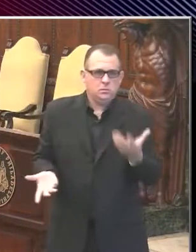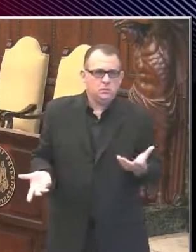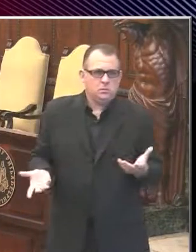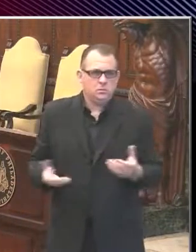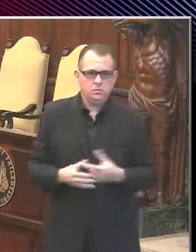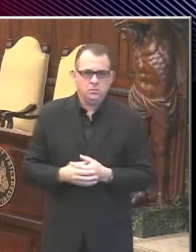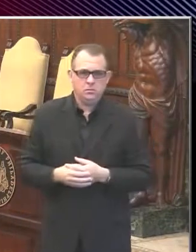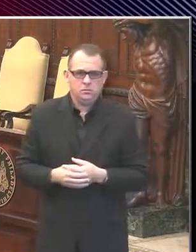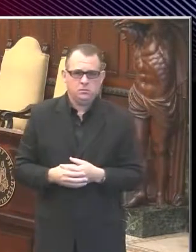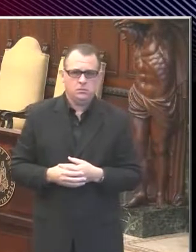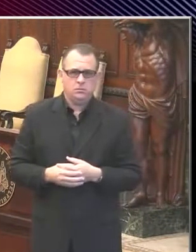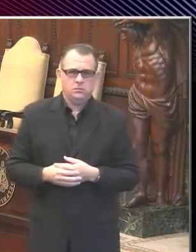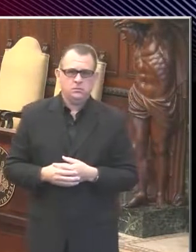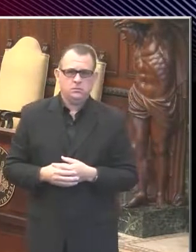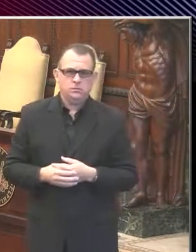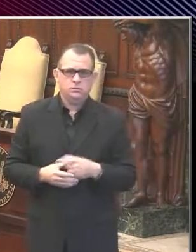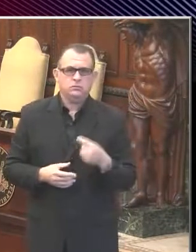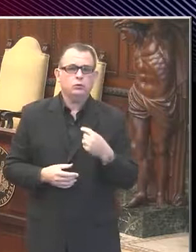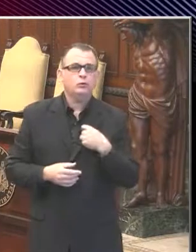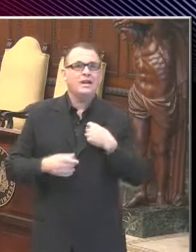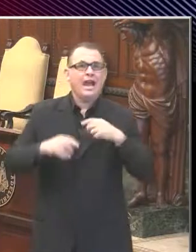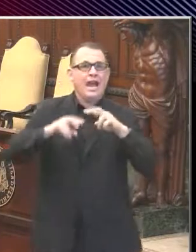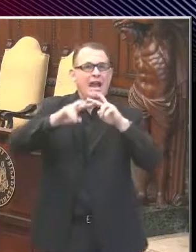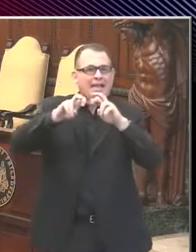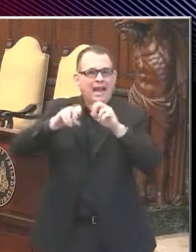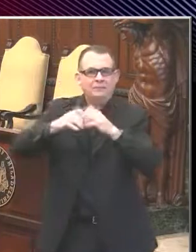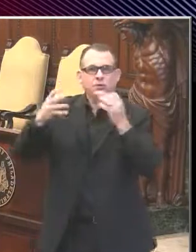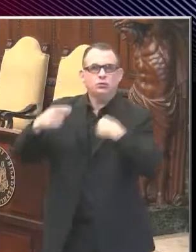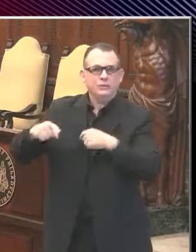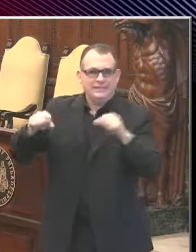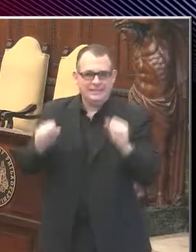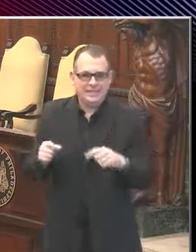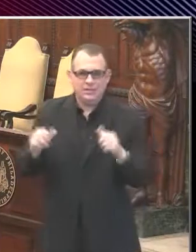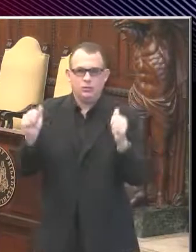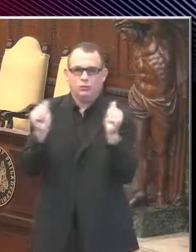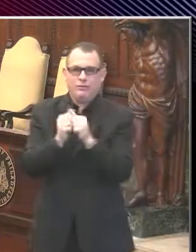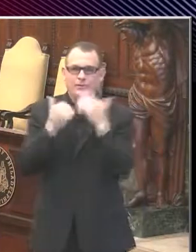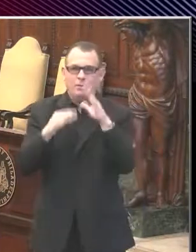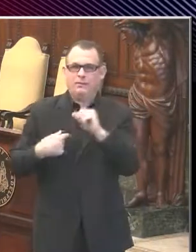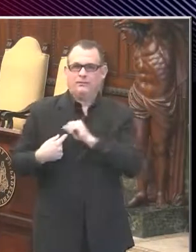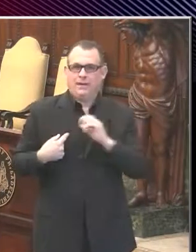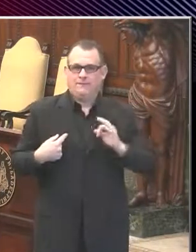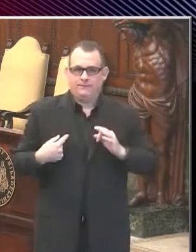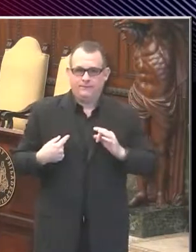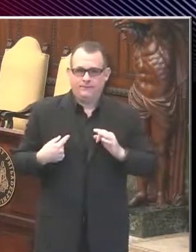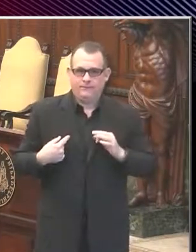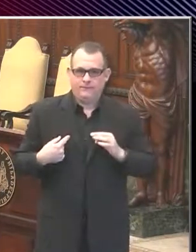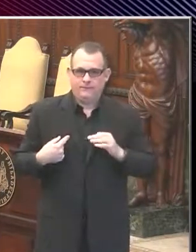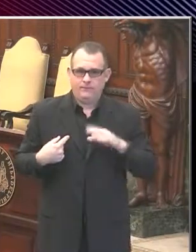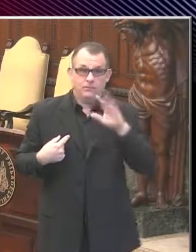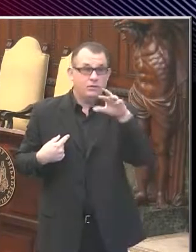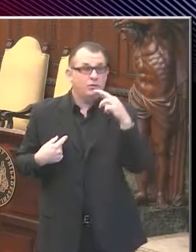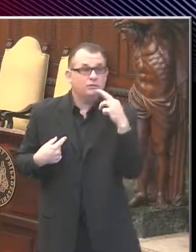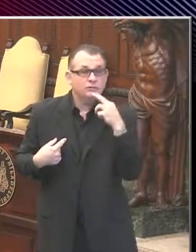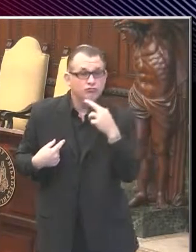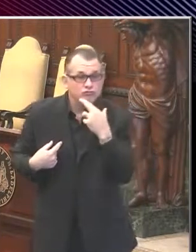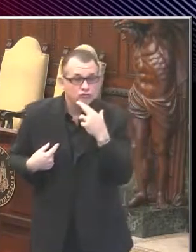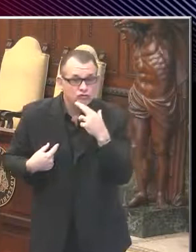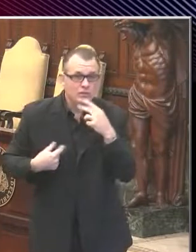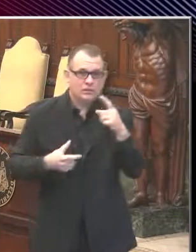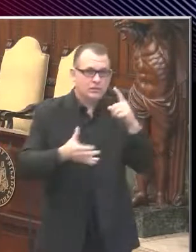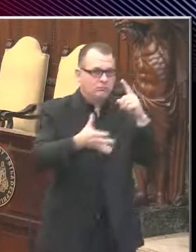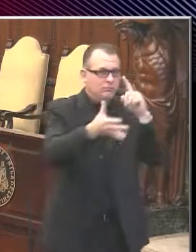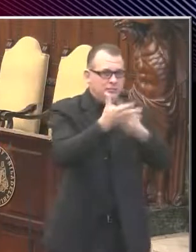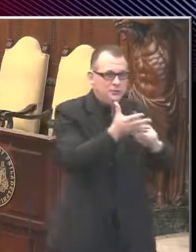this to the extent that we can, given the staff that we have. So we are, we regularly inspect restaurants. So for example, so when we go into restaurants, we're going to be observing mask